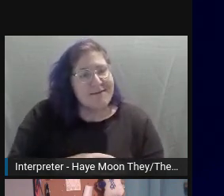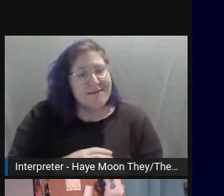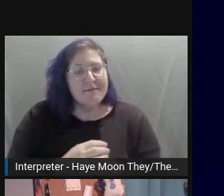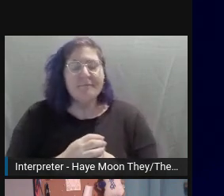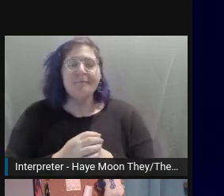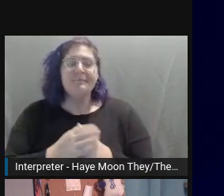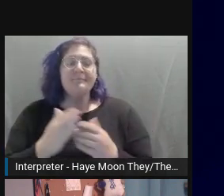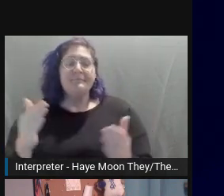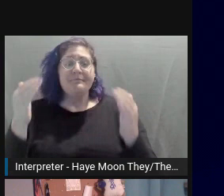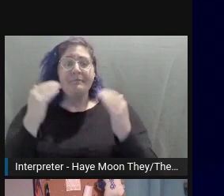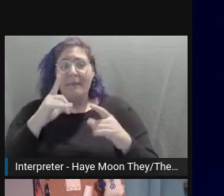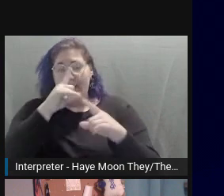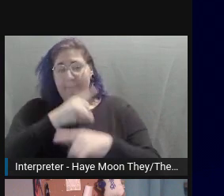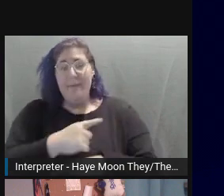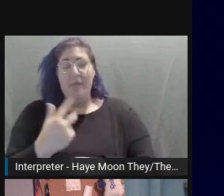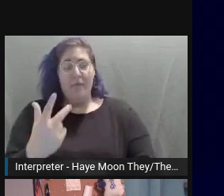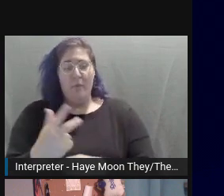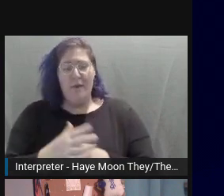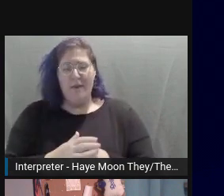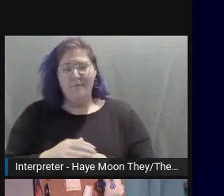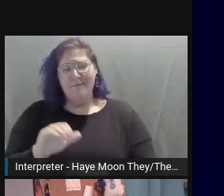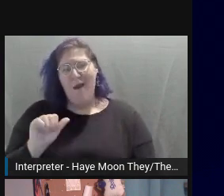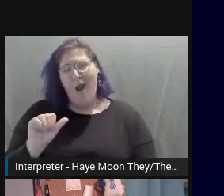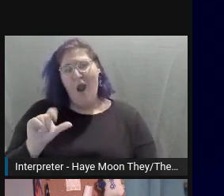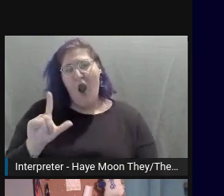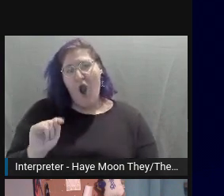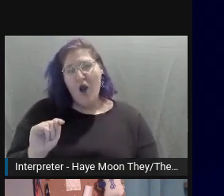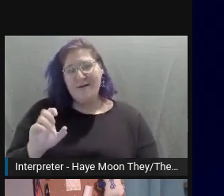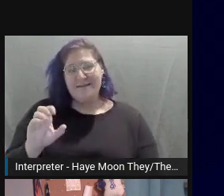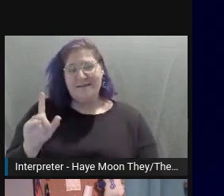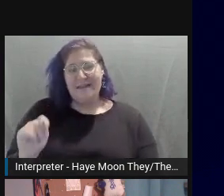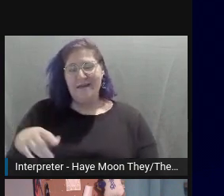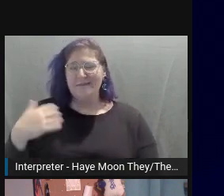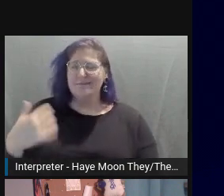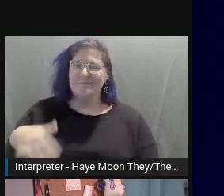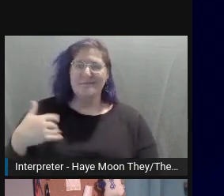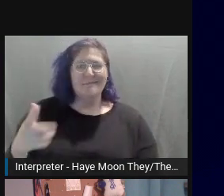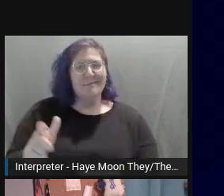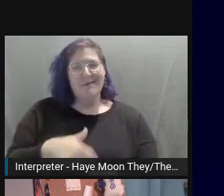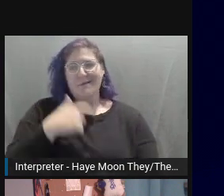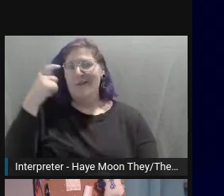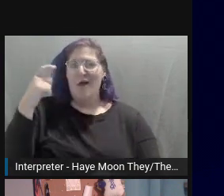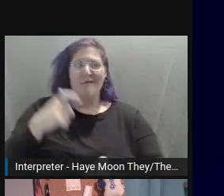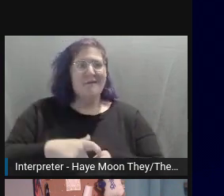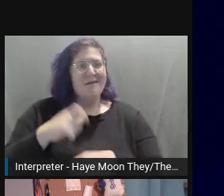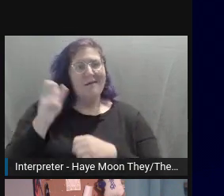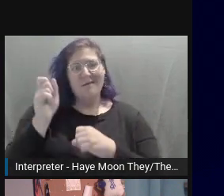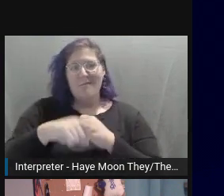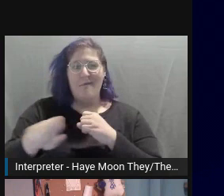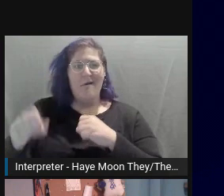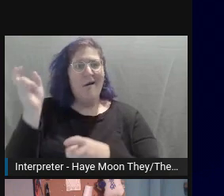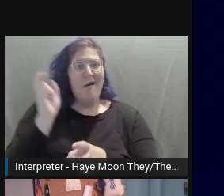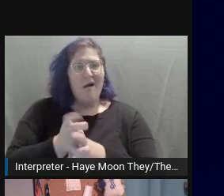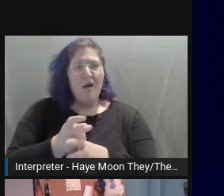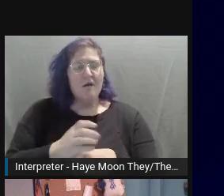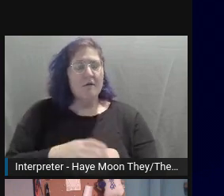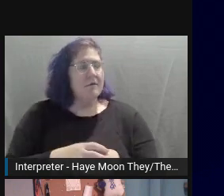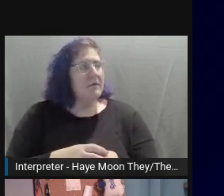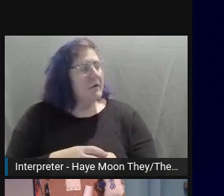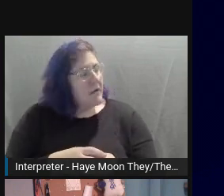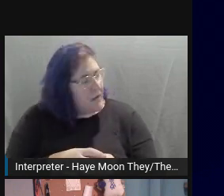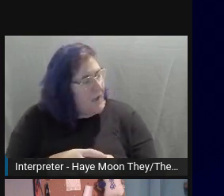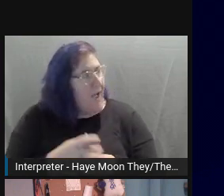alt text takes too long. Despite this talk practically being an amateur creative writing course, alt text does not need to be that hard.